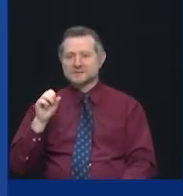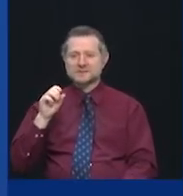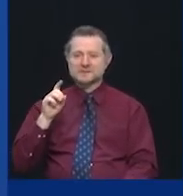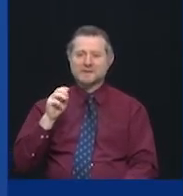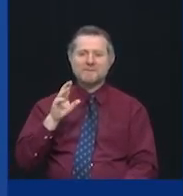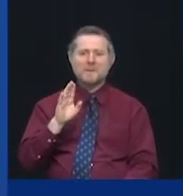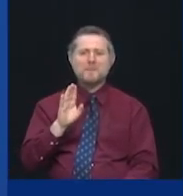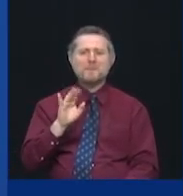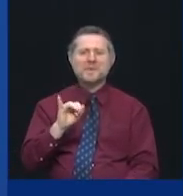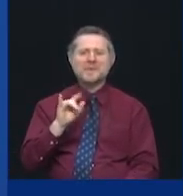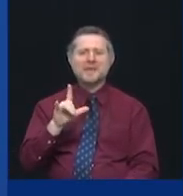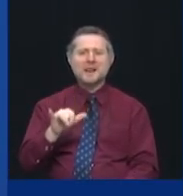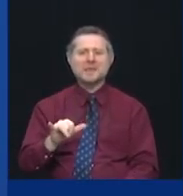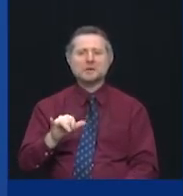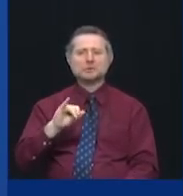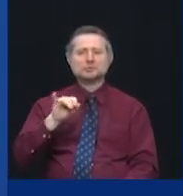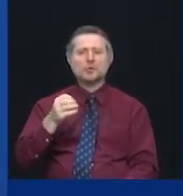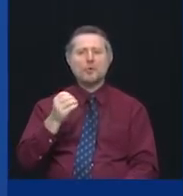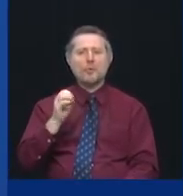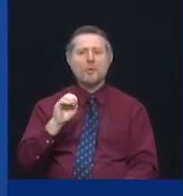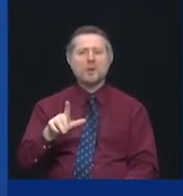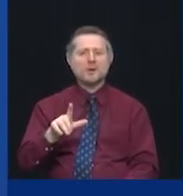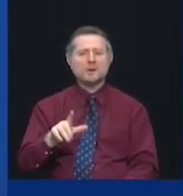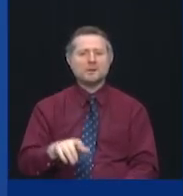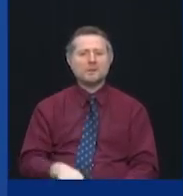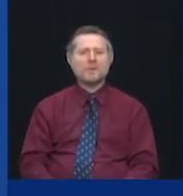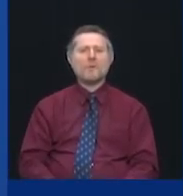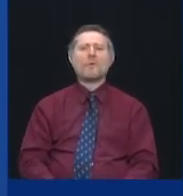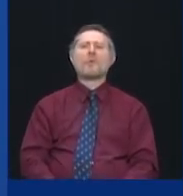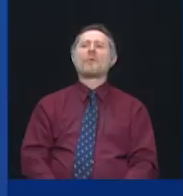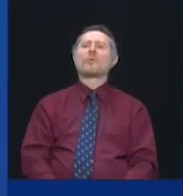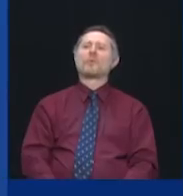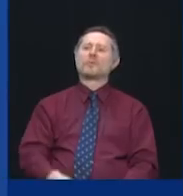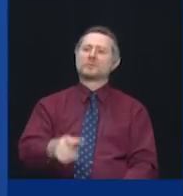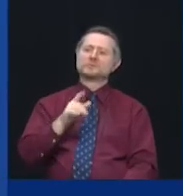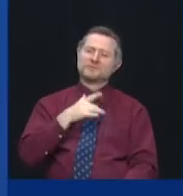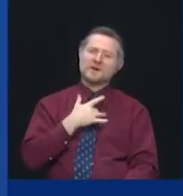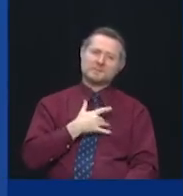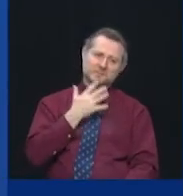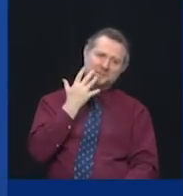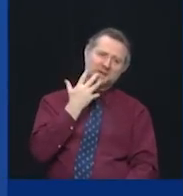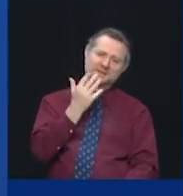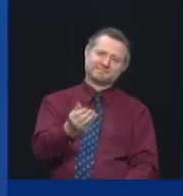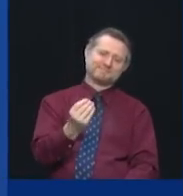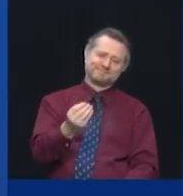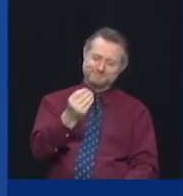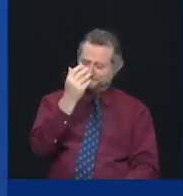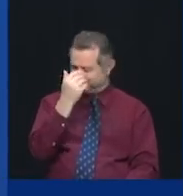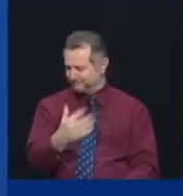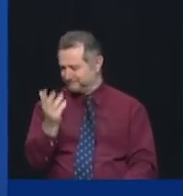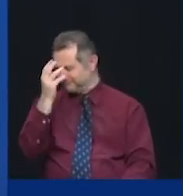Oh, you are embarrassed. You should be. Now let's show the